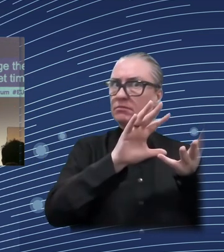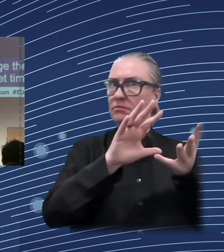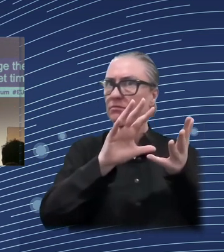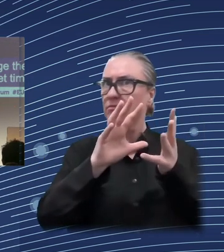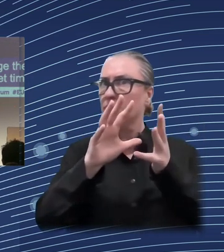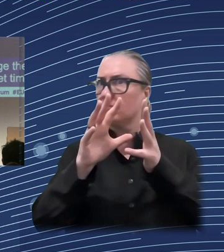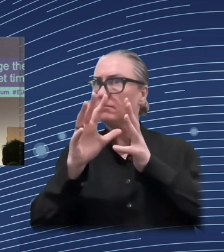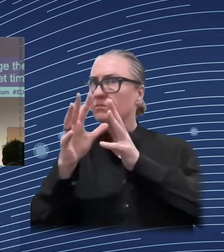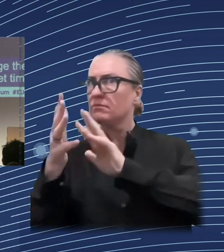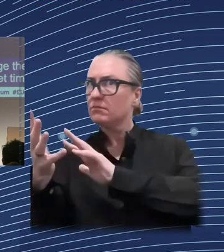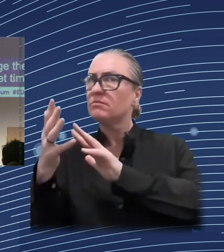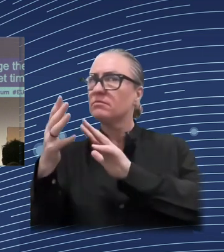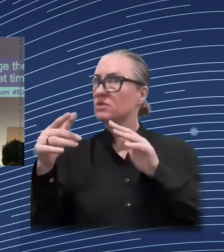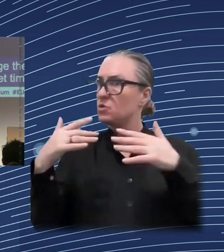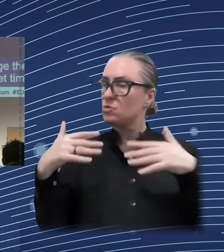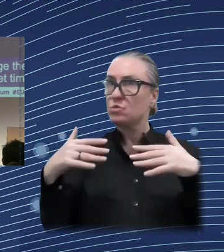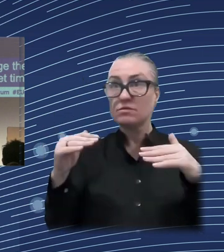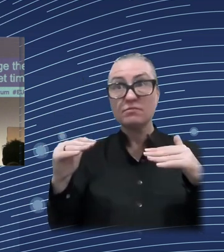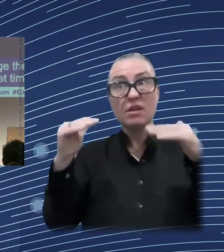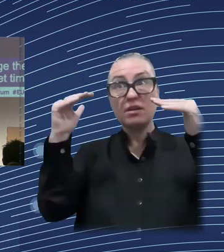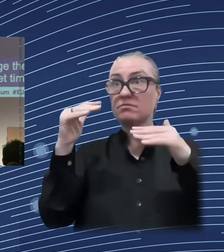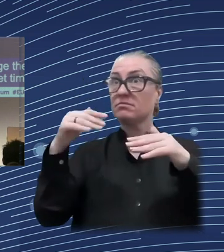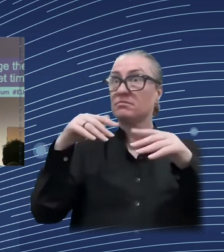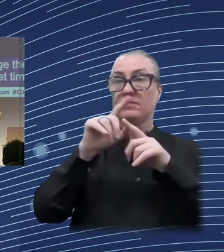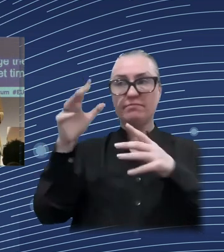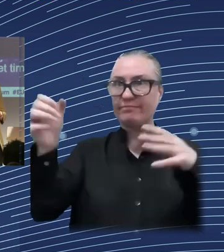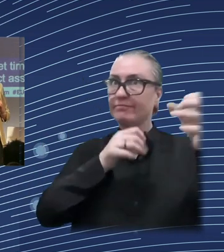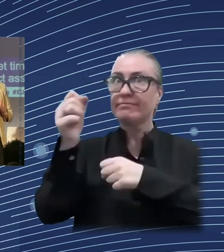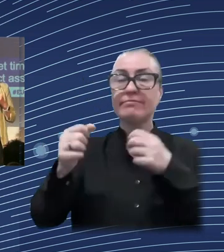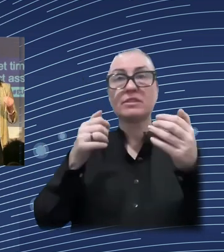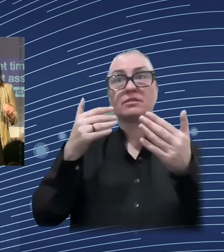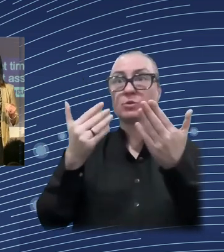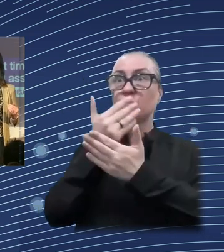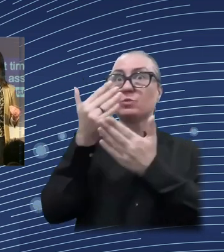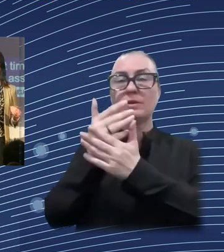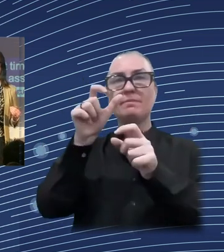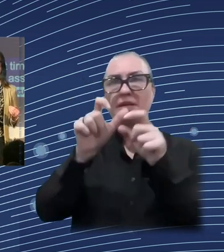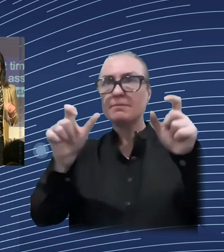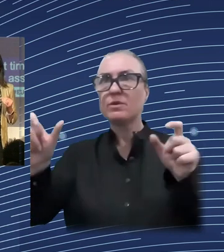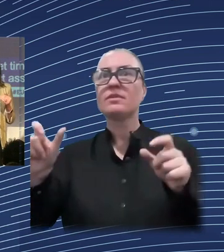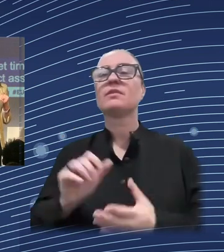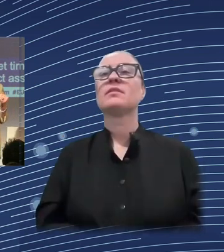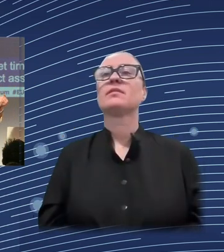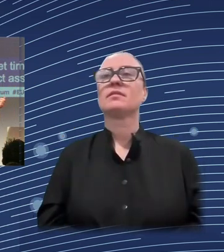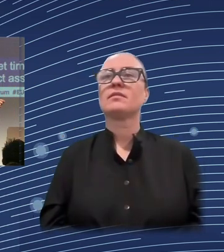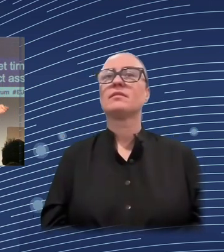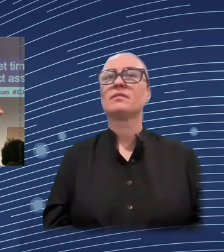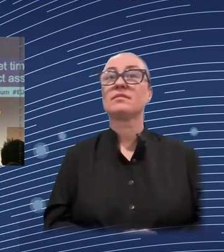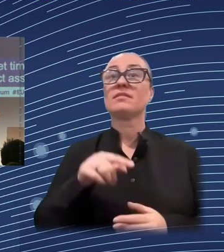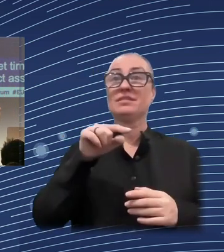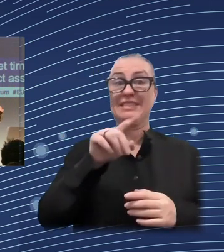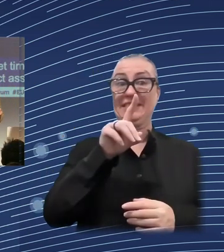So distributional impact assessment has been used in the design of green policies in Ireland. In